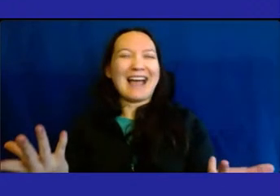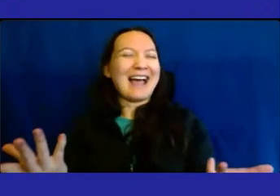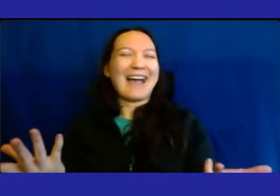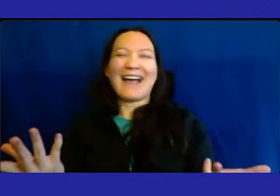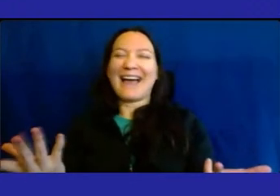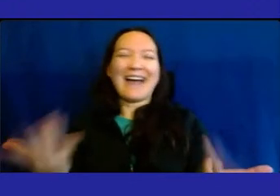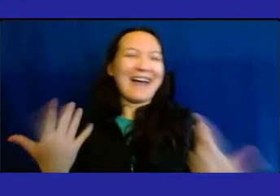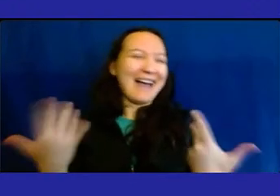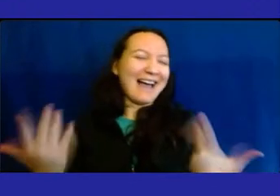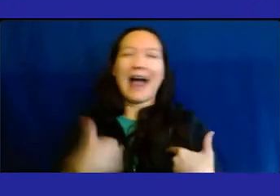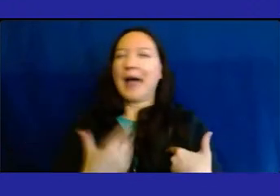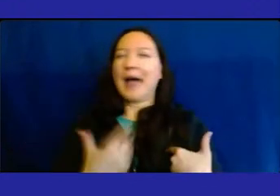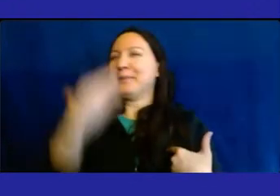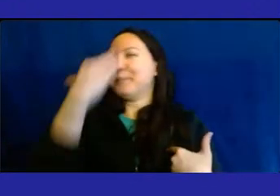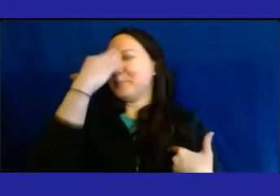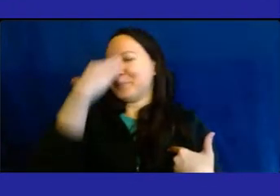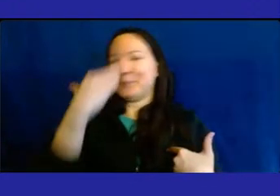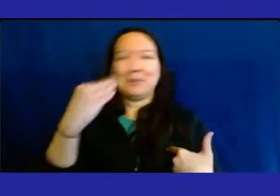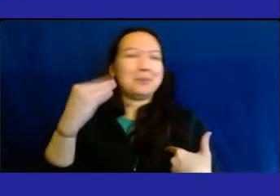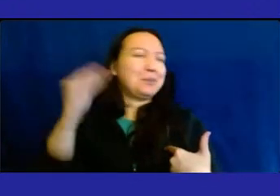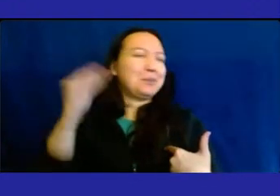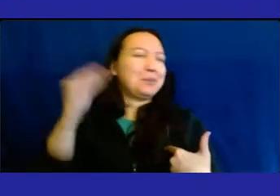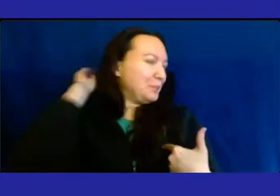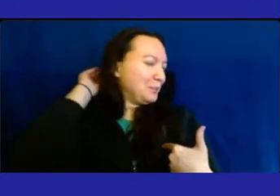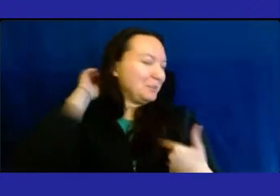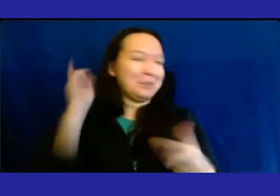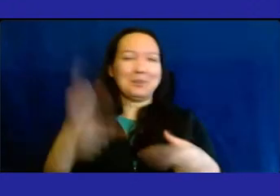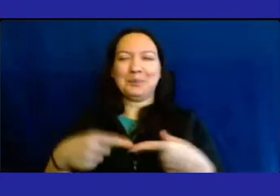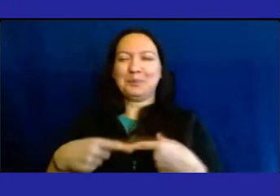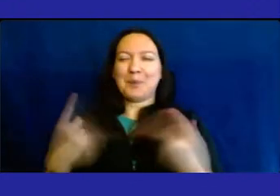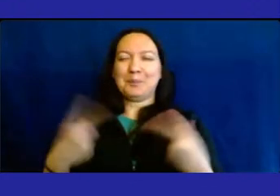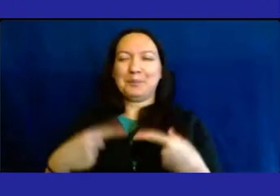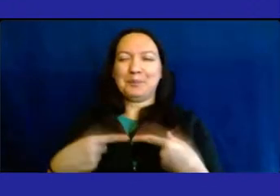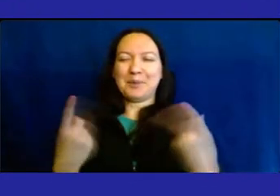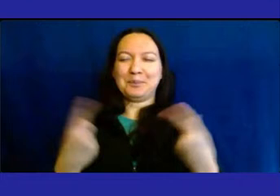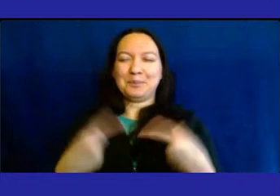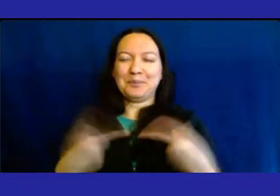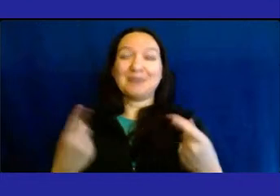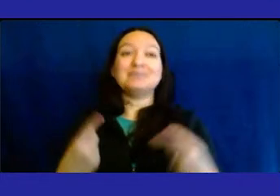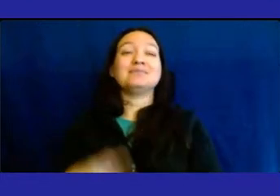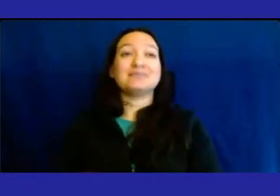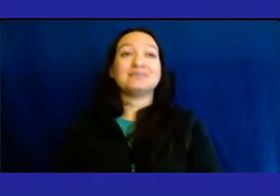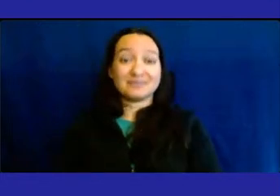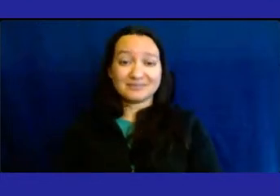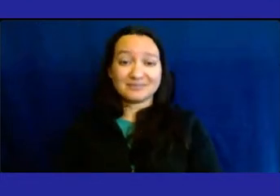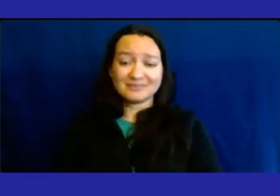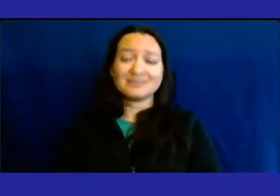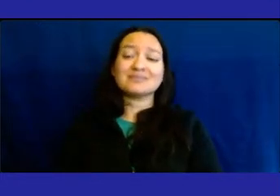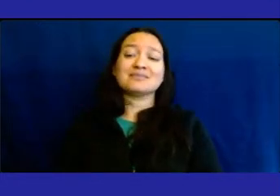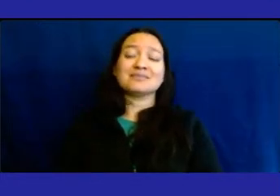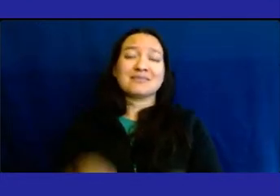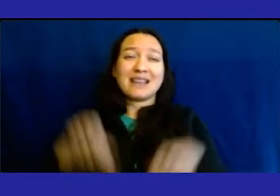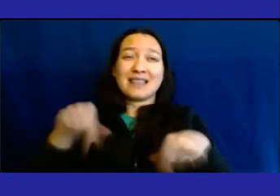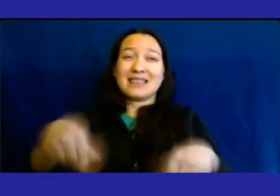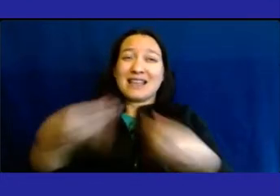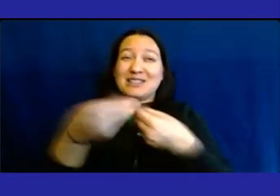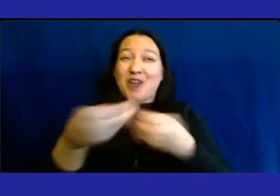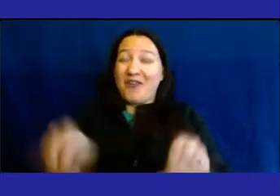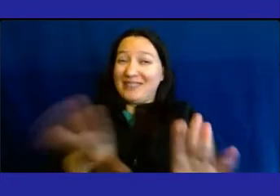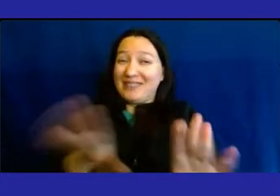aware of these contrasts. Well, in the need to defend this office, we